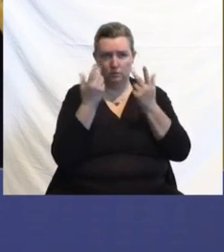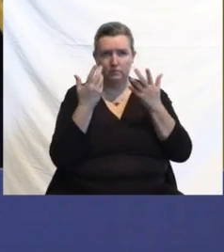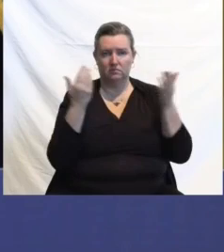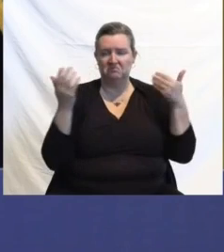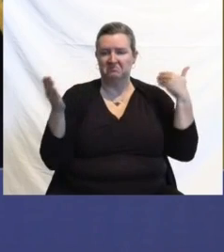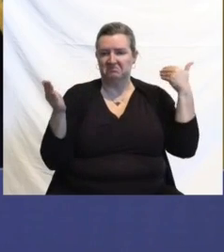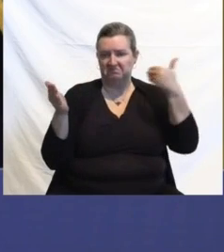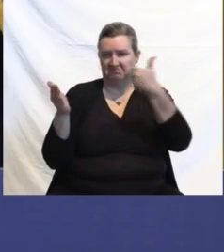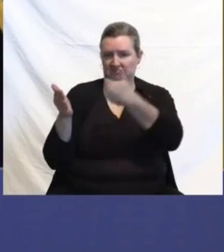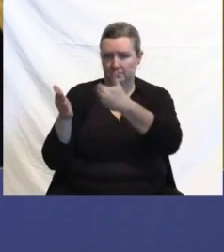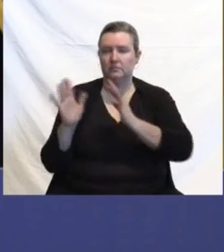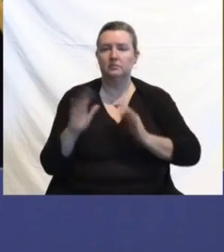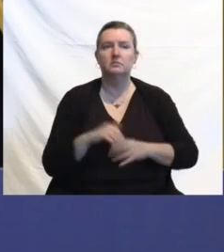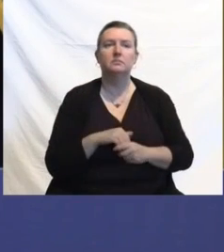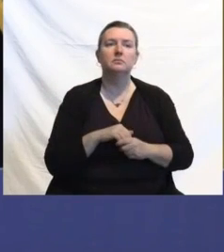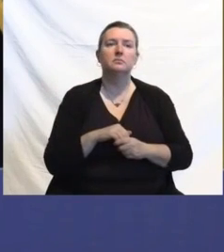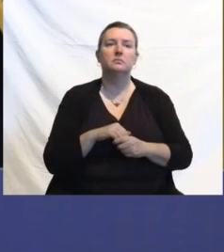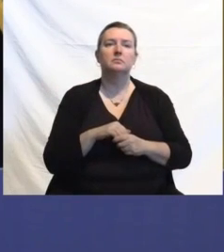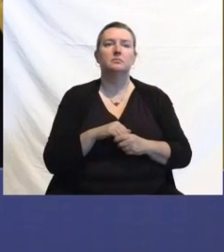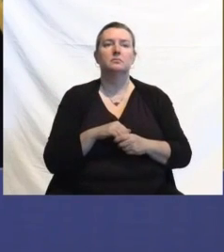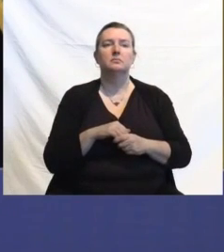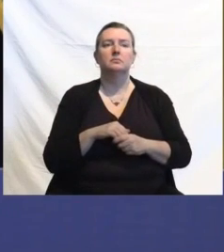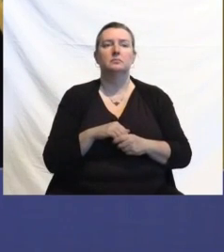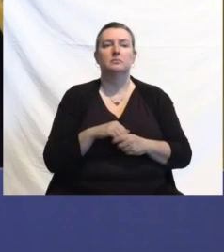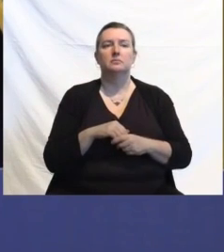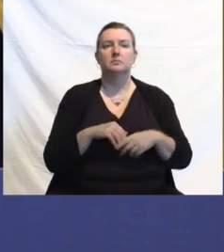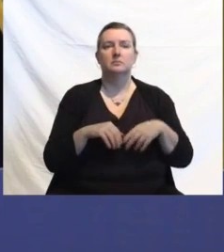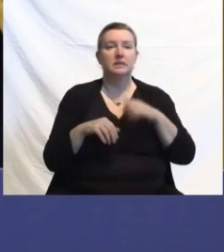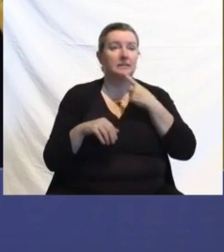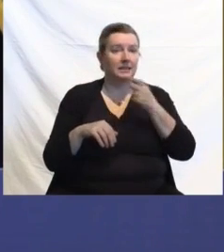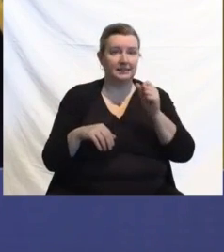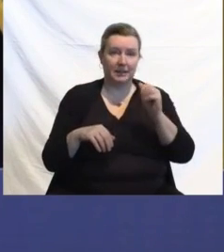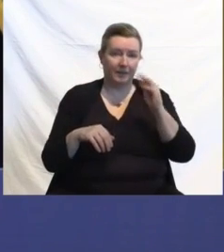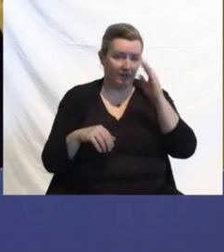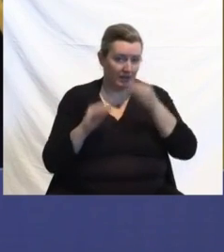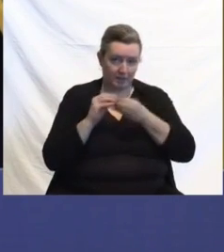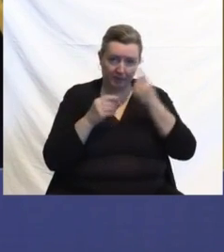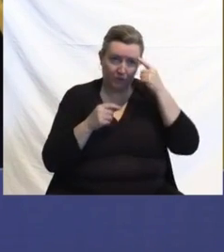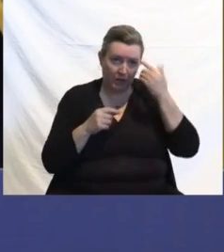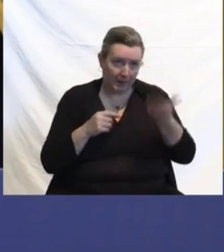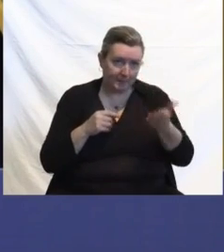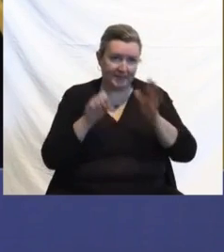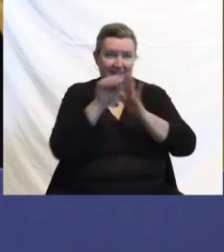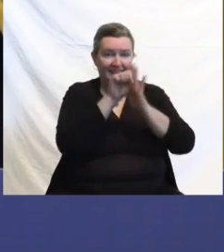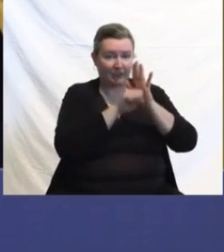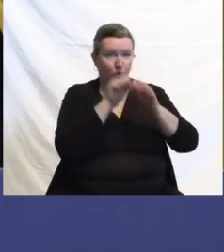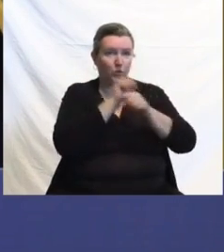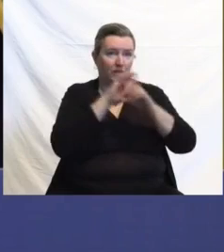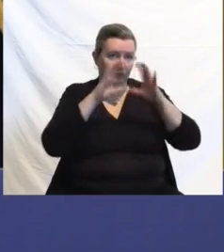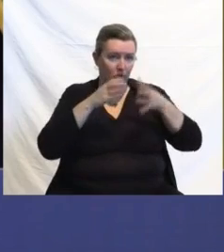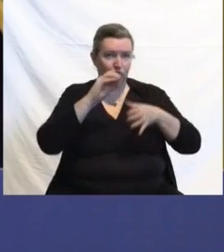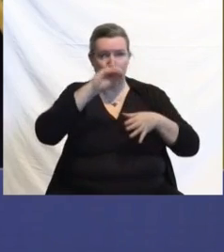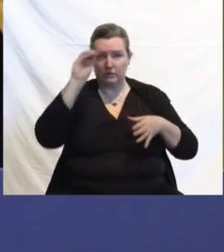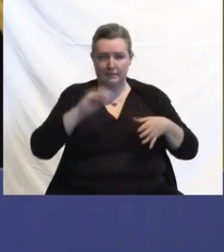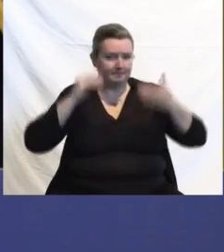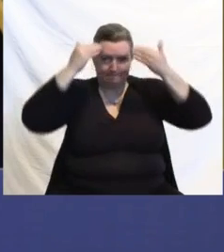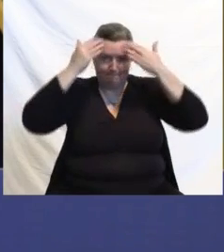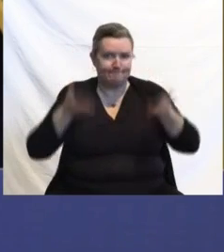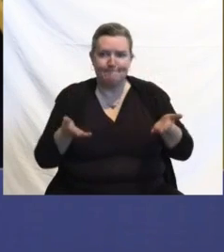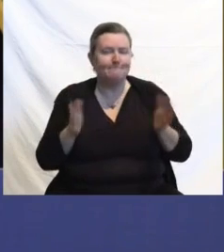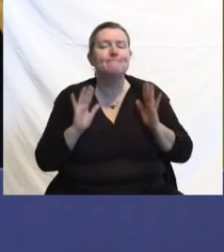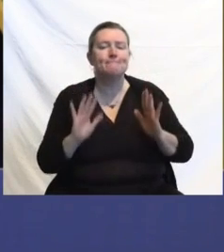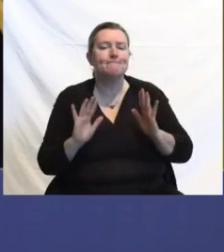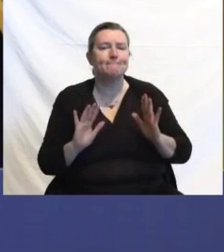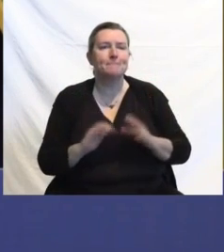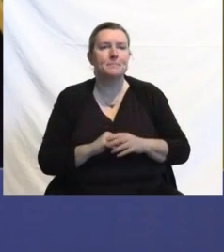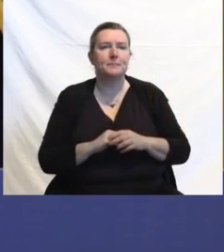tell Sam if you see him before I do. I do not have a number for you, but we're working on that. And I've got no news to report, but maybe ask Alex